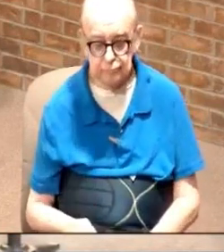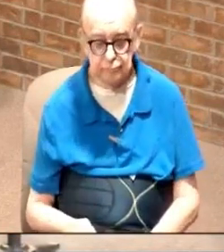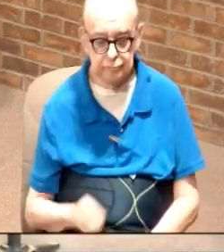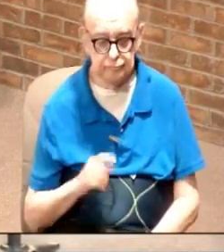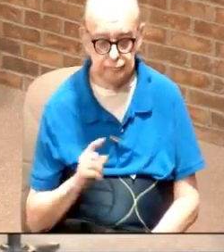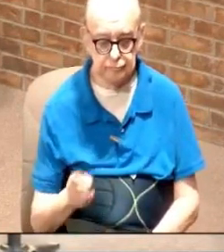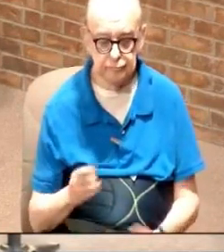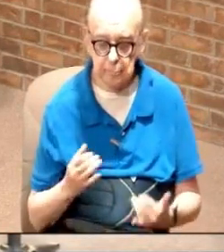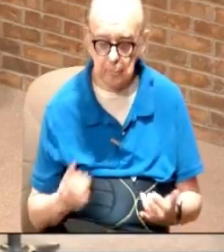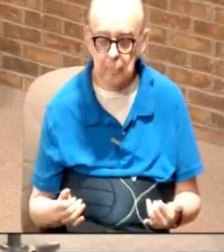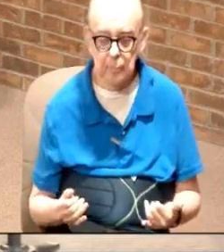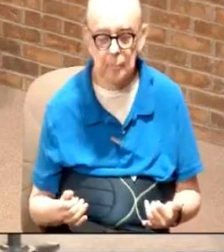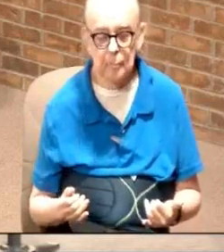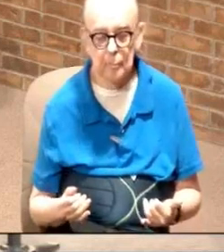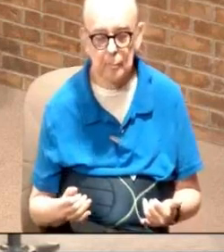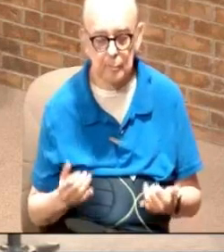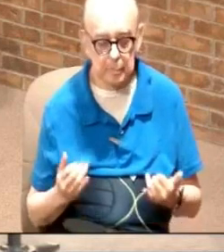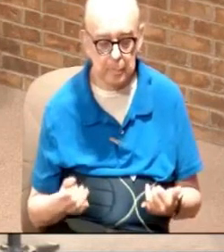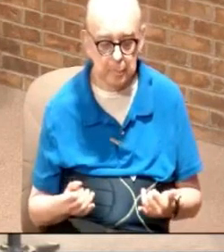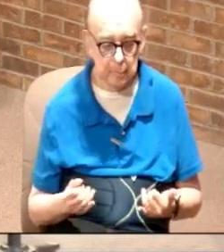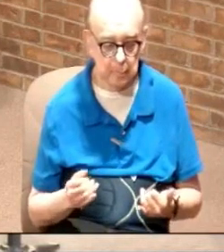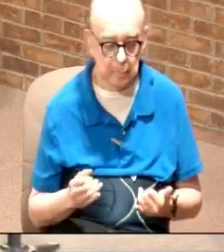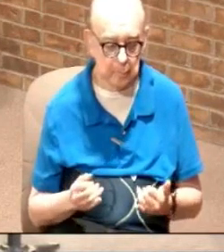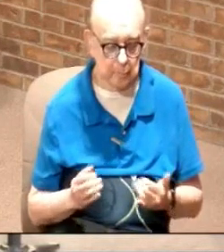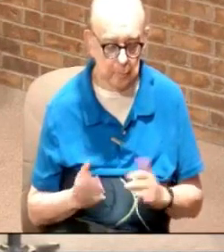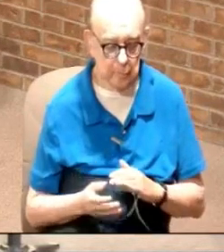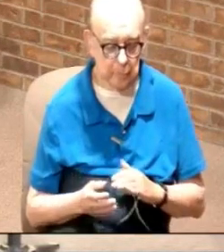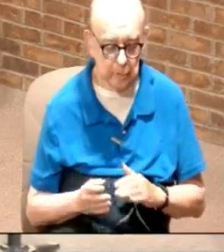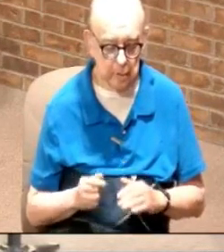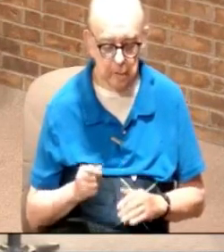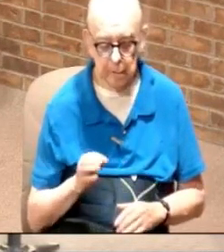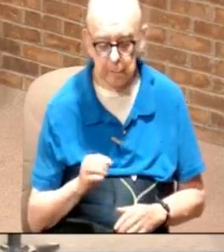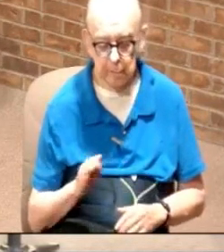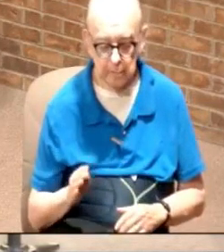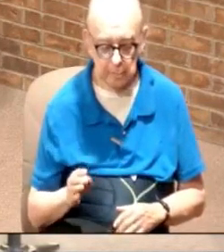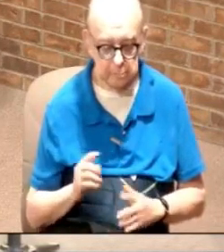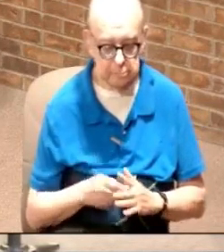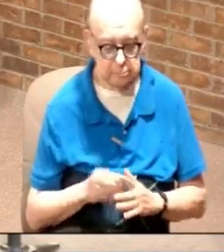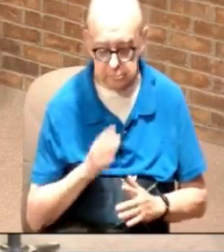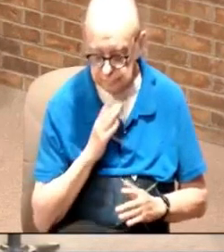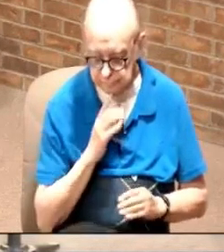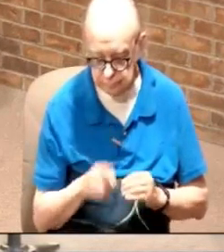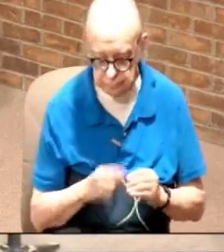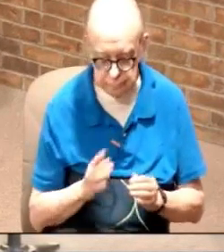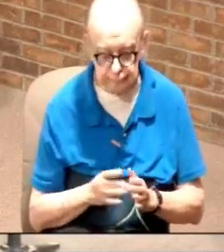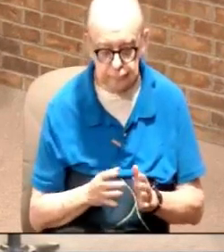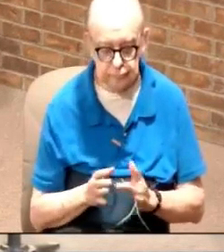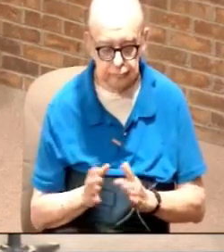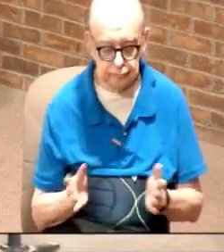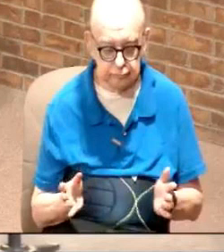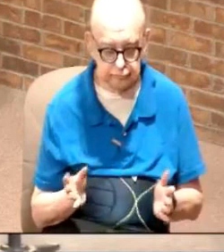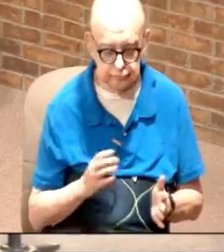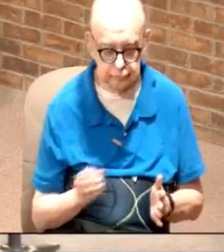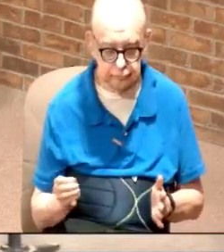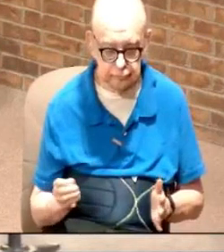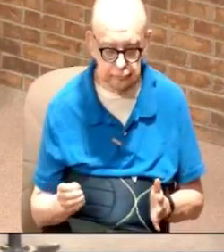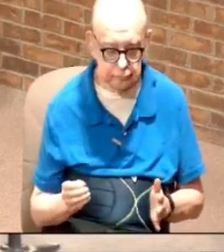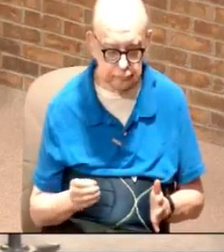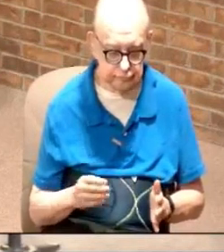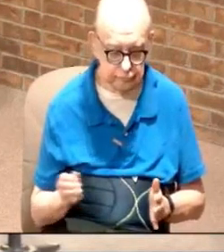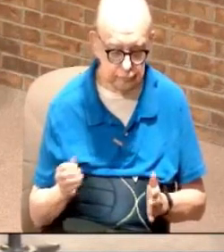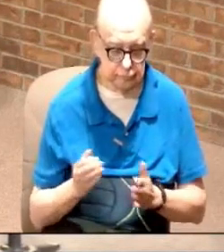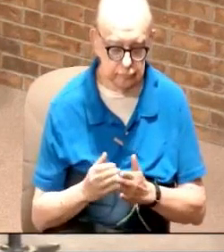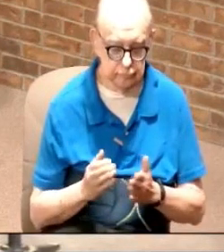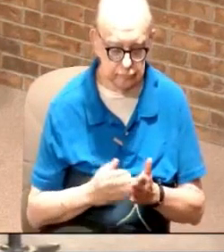there are today today you can get on Facebook and you can start talking about Jesus and you can take that